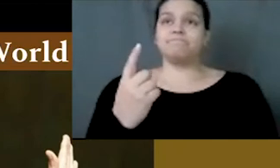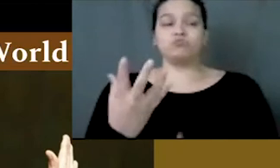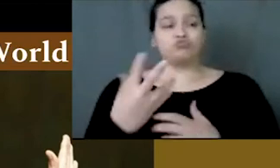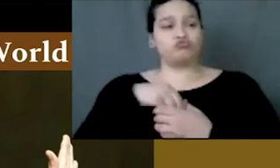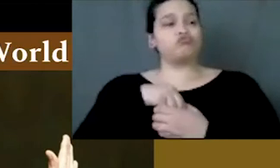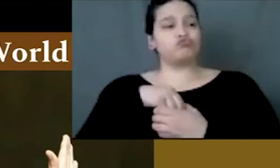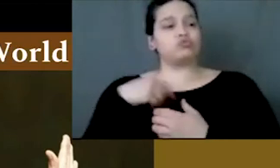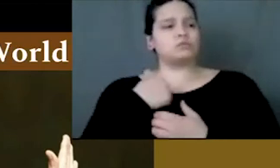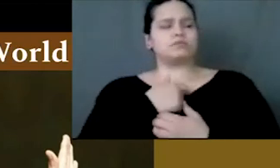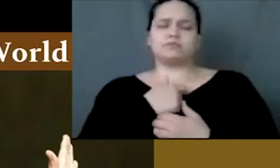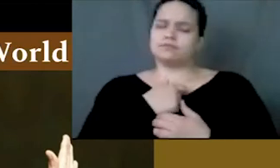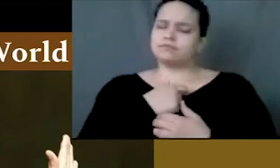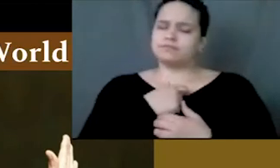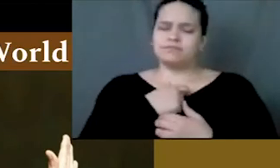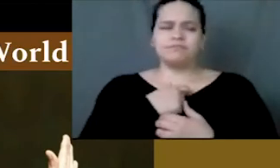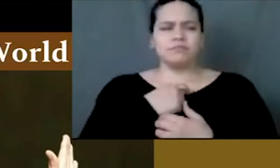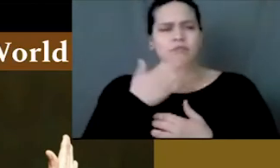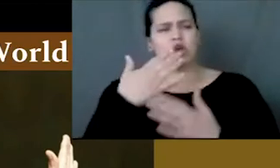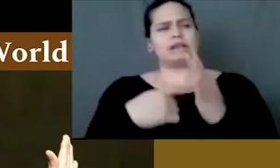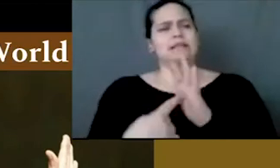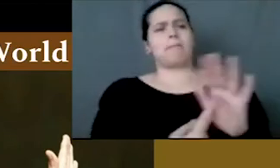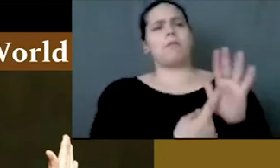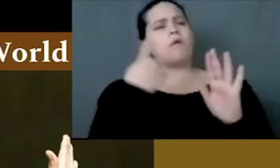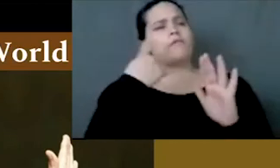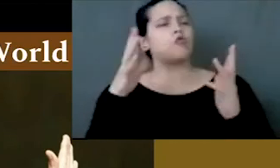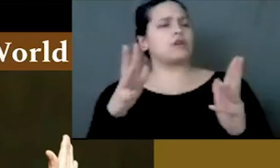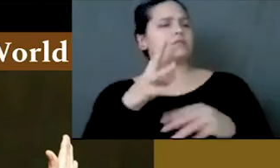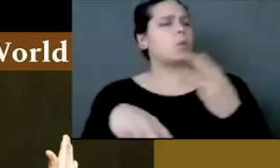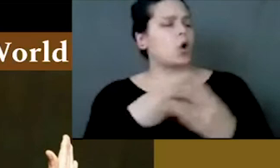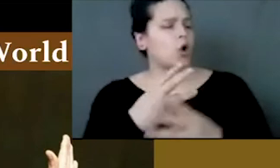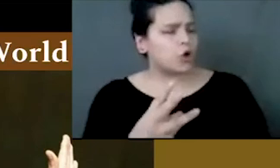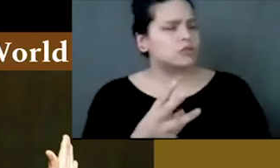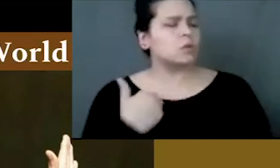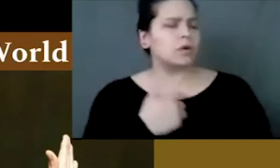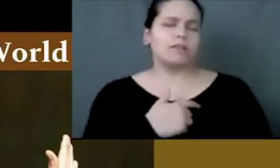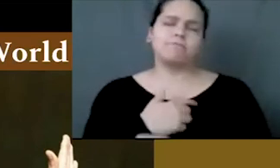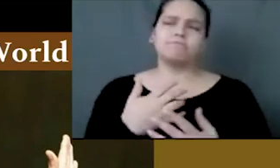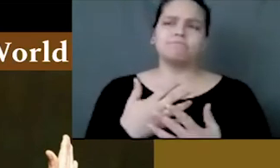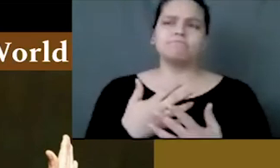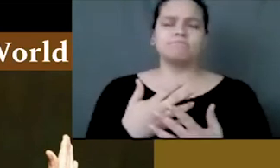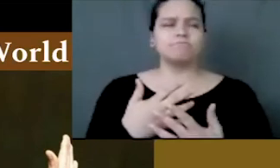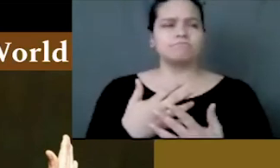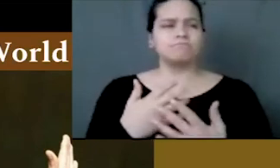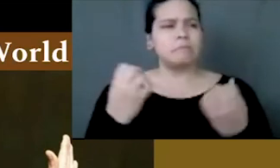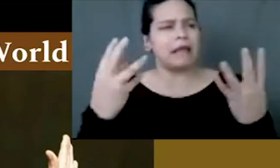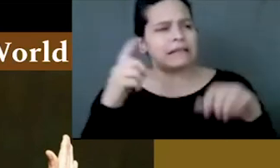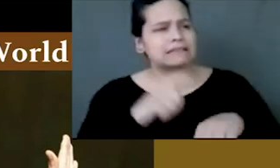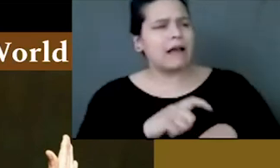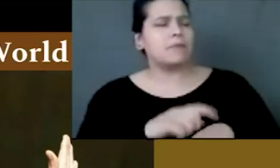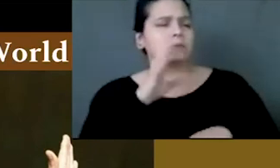And that is something that we are very much an example of